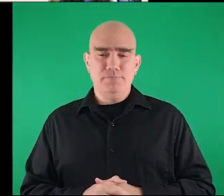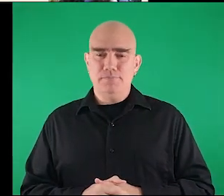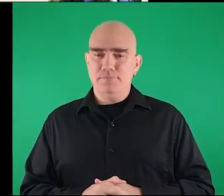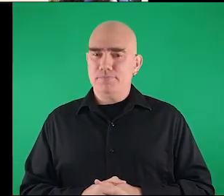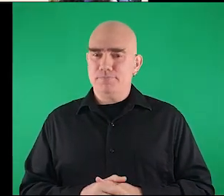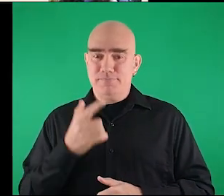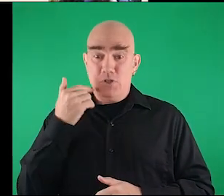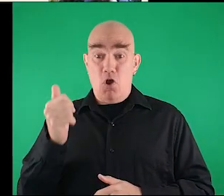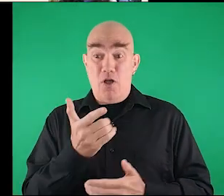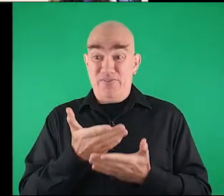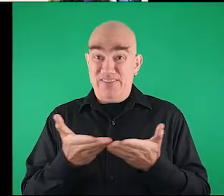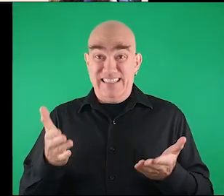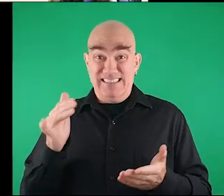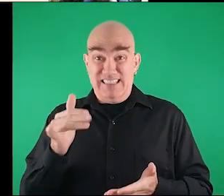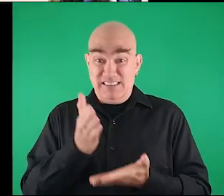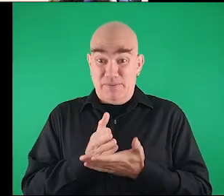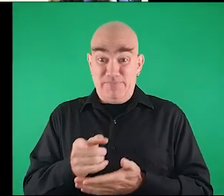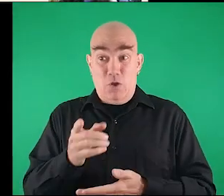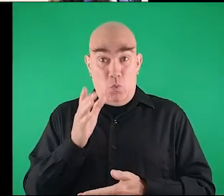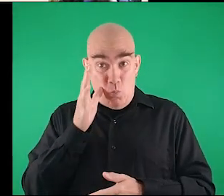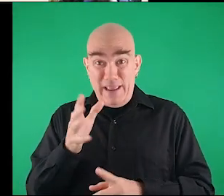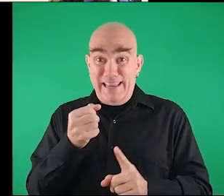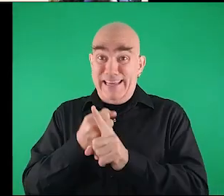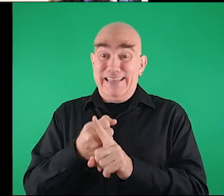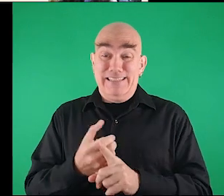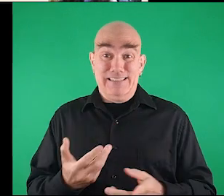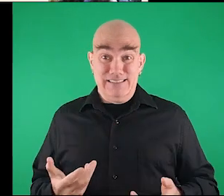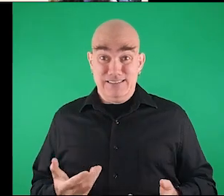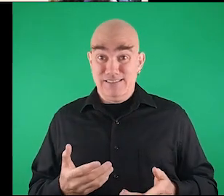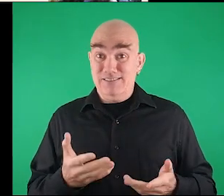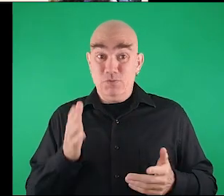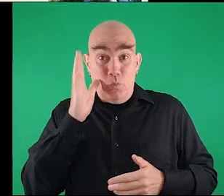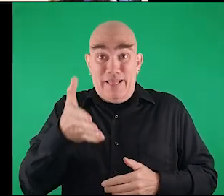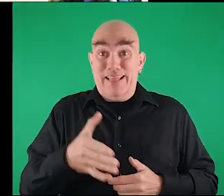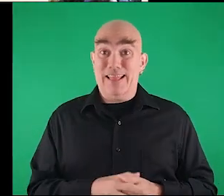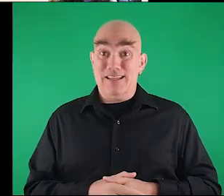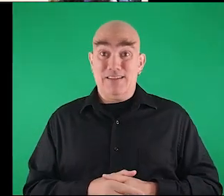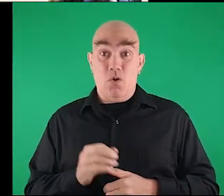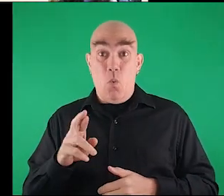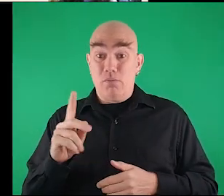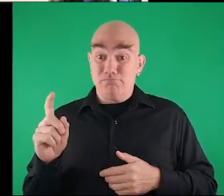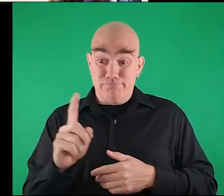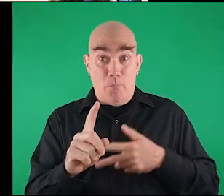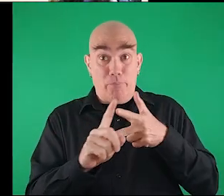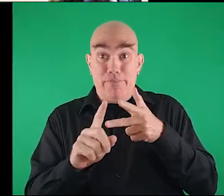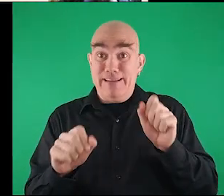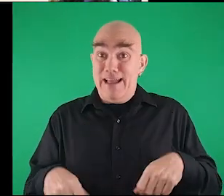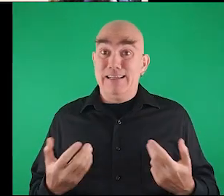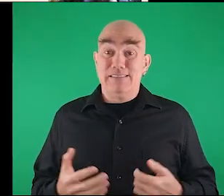a crosswalk because all the object that stop here